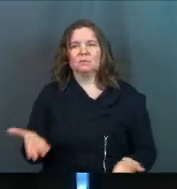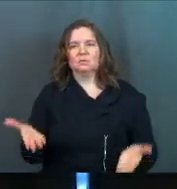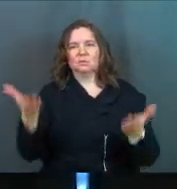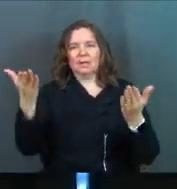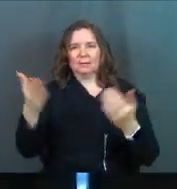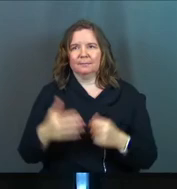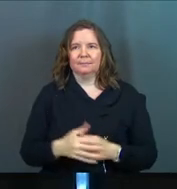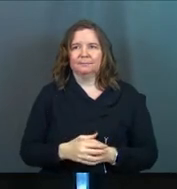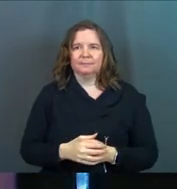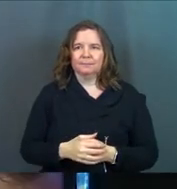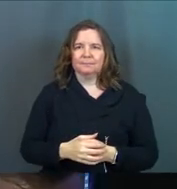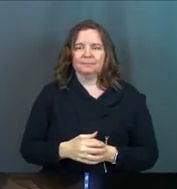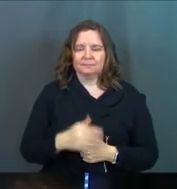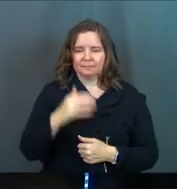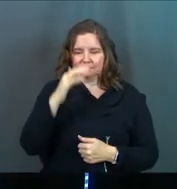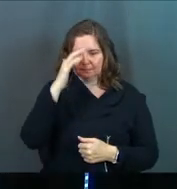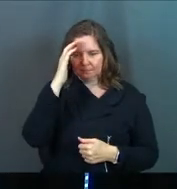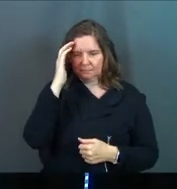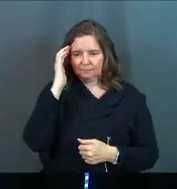stand right now?